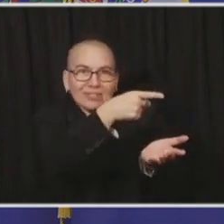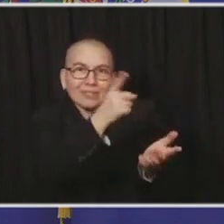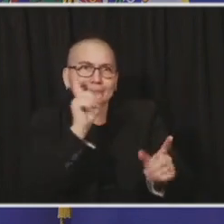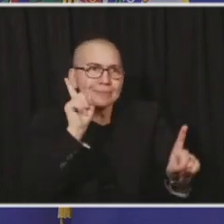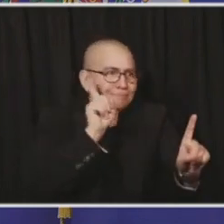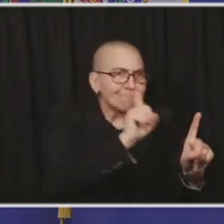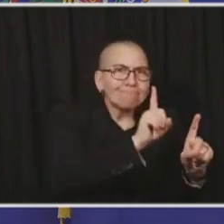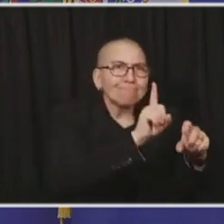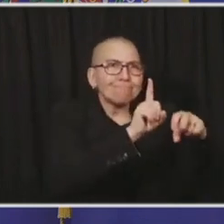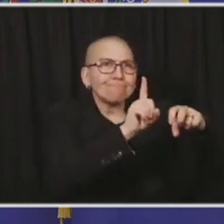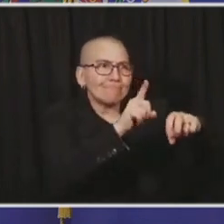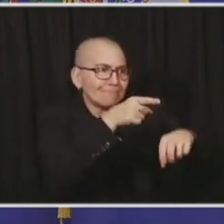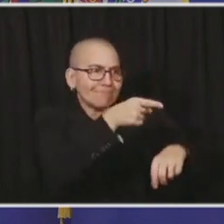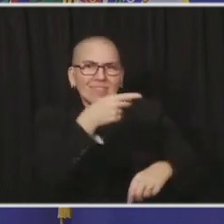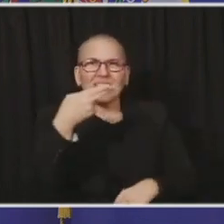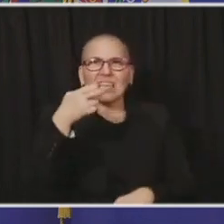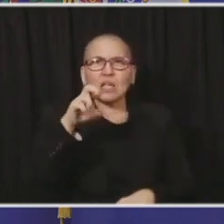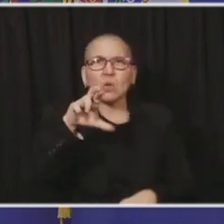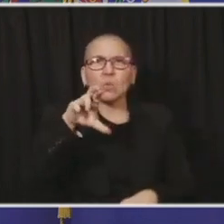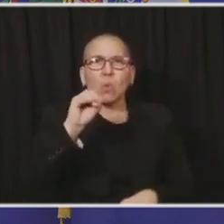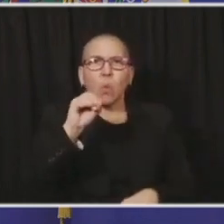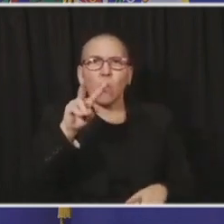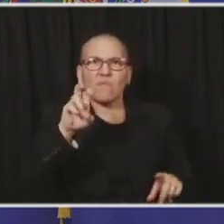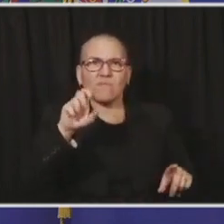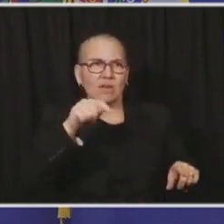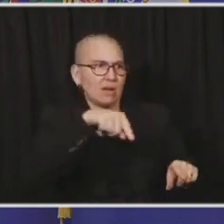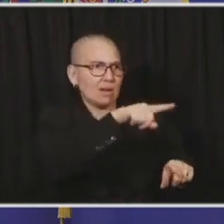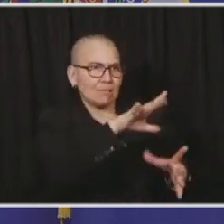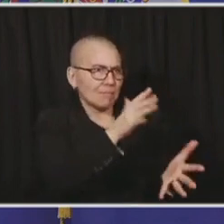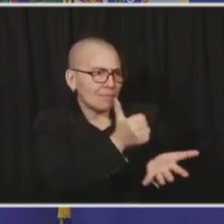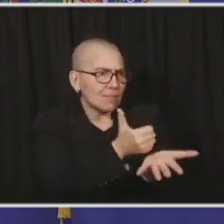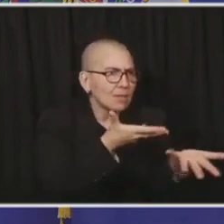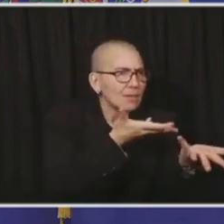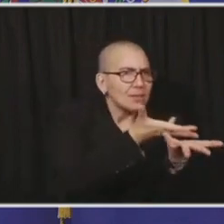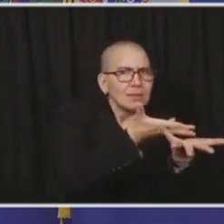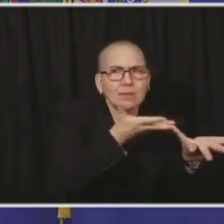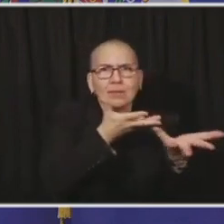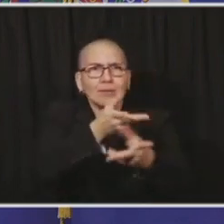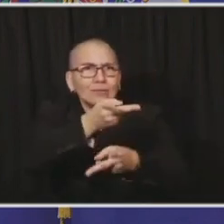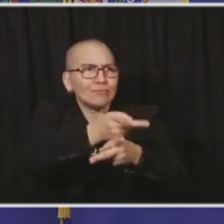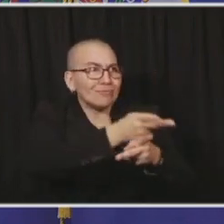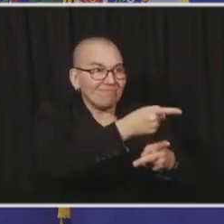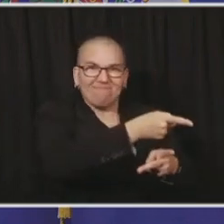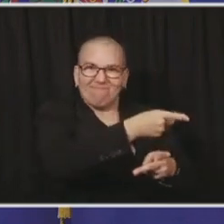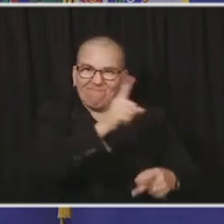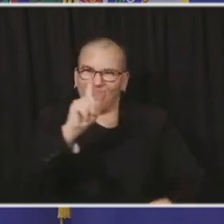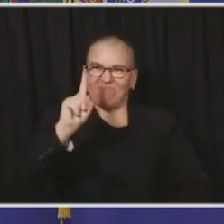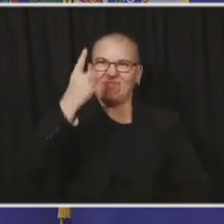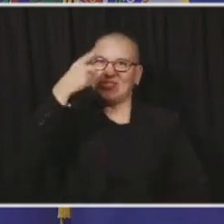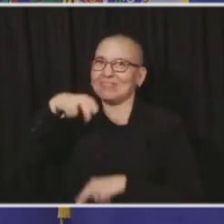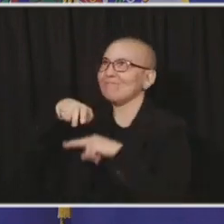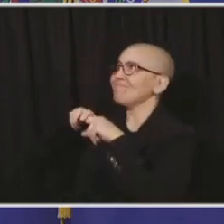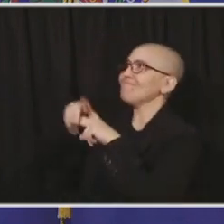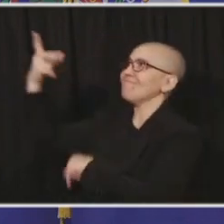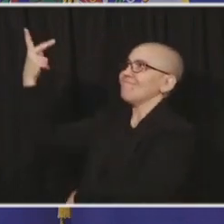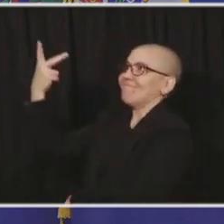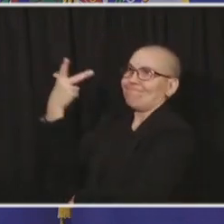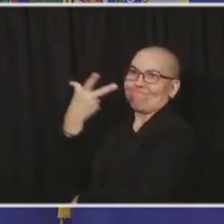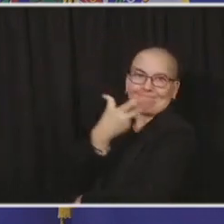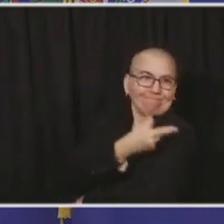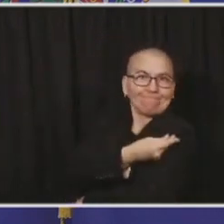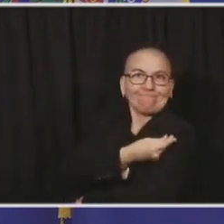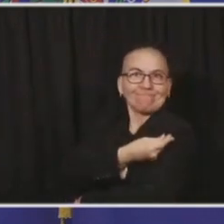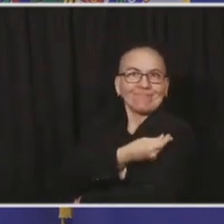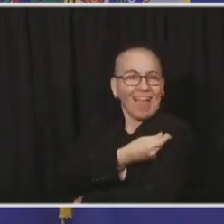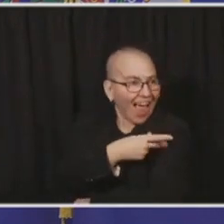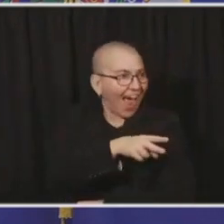received the first dosage of COVID-19 vaccine. All of those things are big steps to the sun coming up